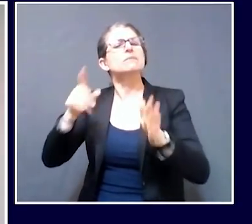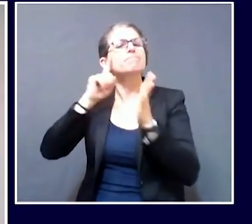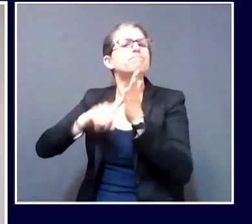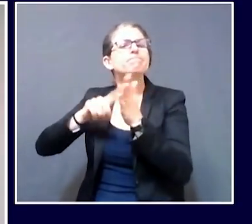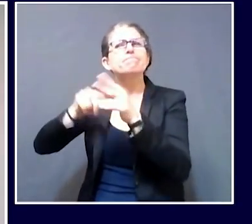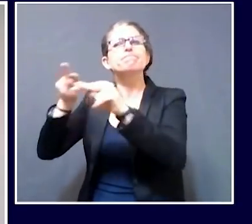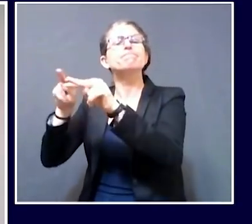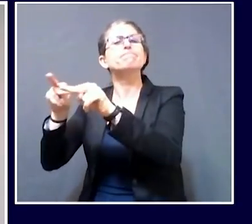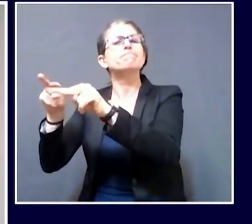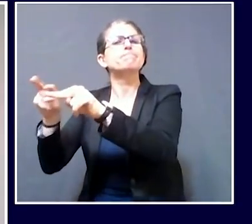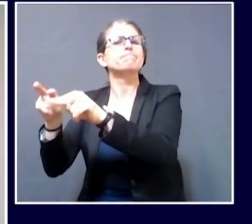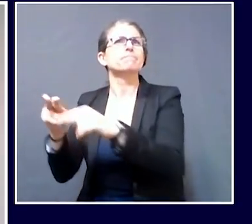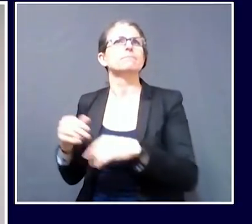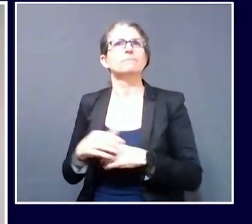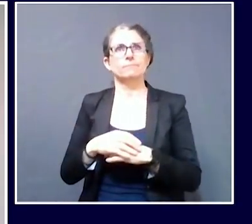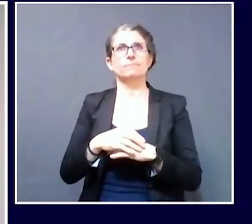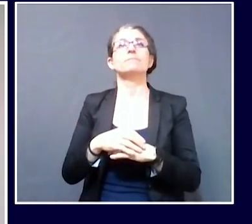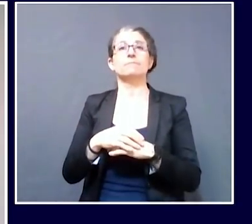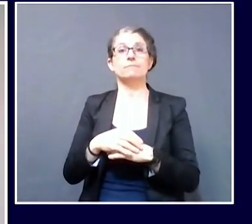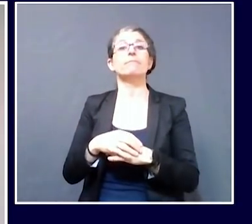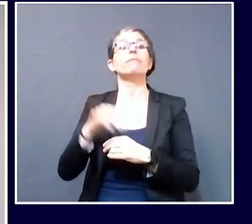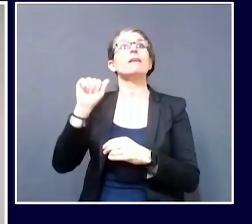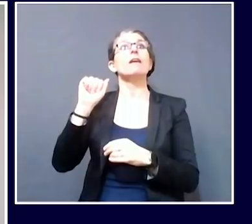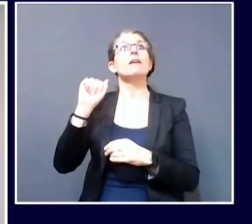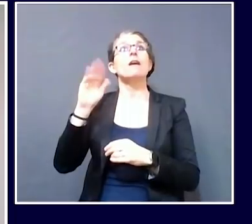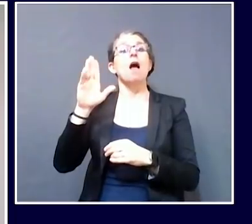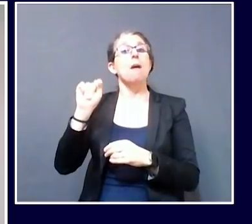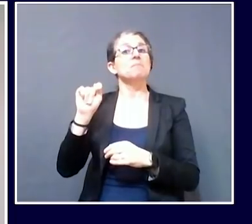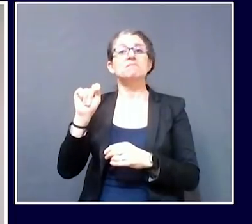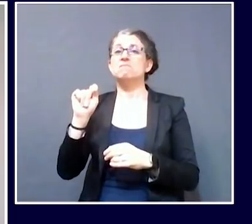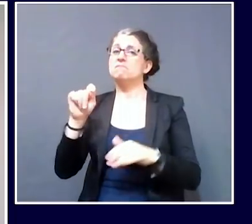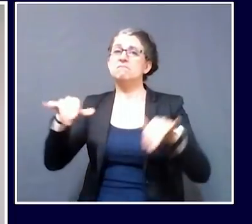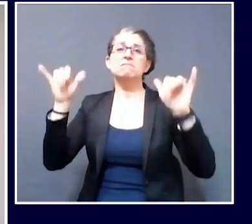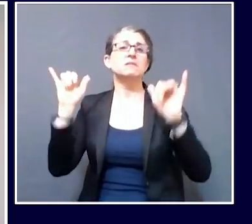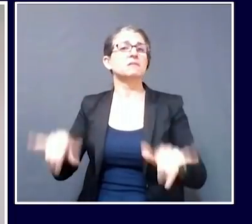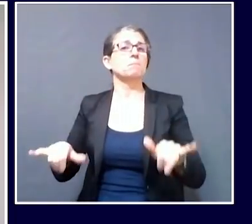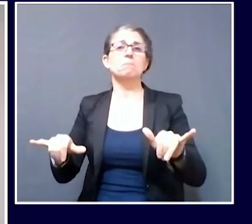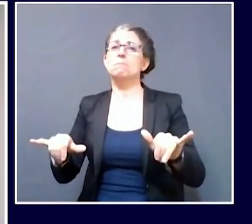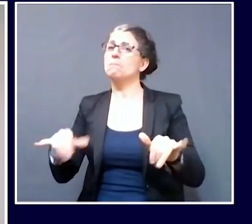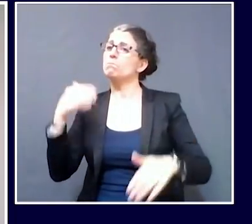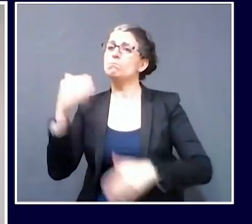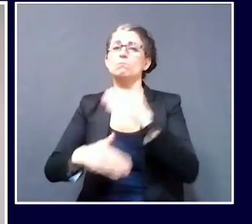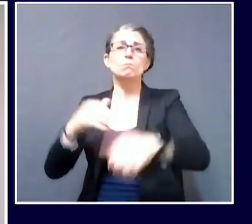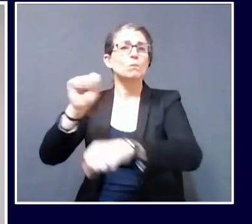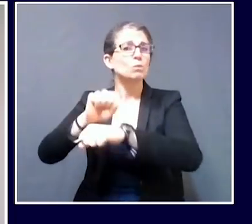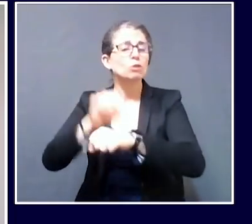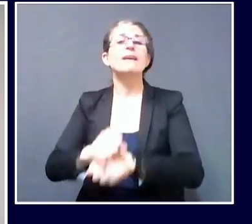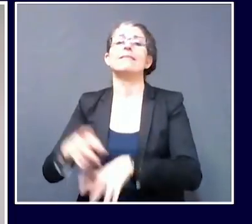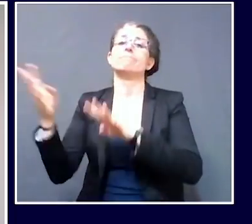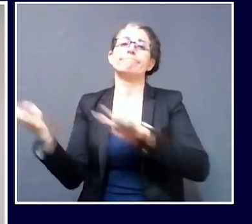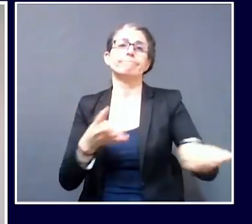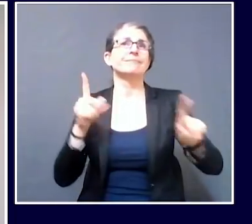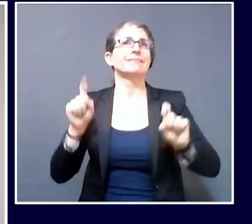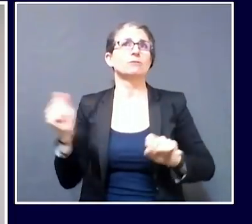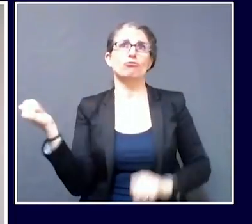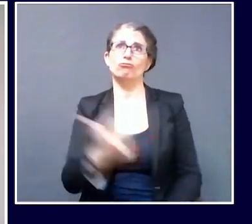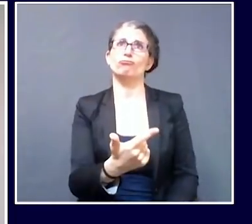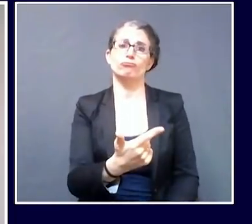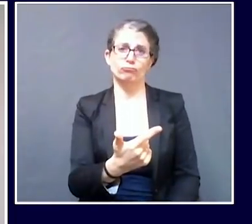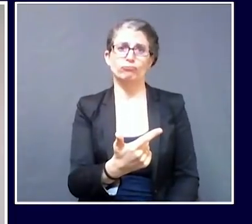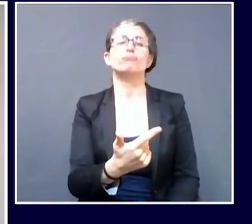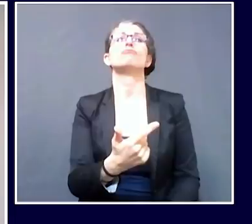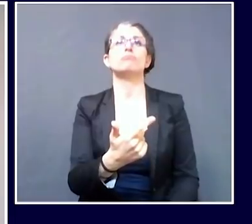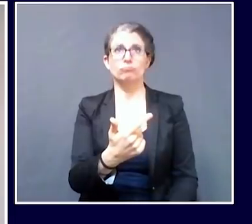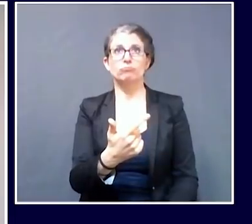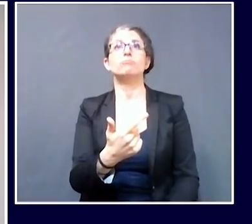all full-time employees, but as well they are now testing contracted construction workers who have spent time on their